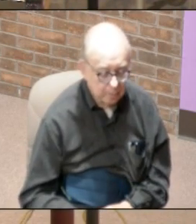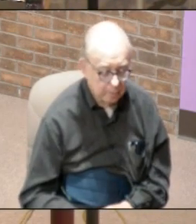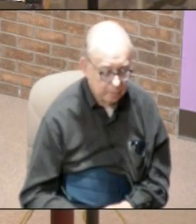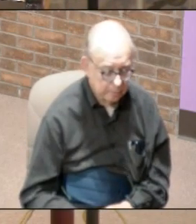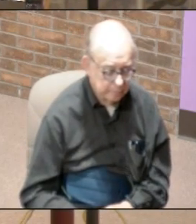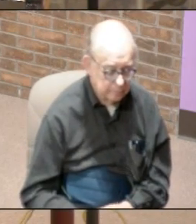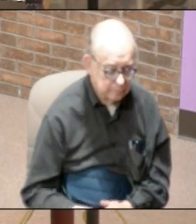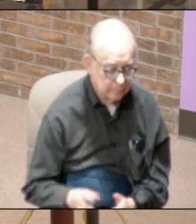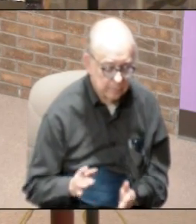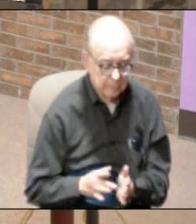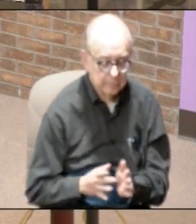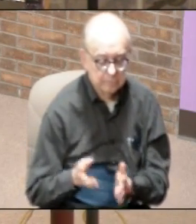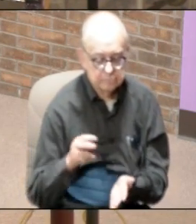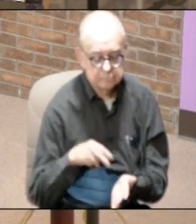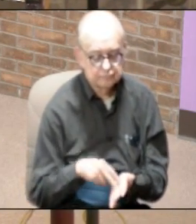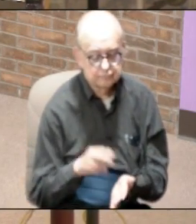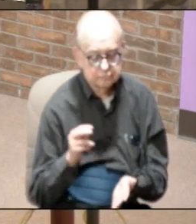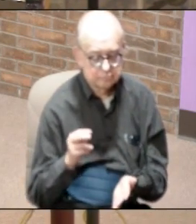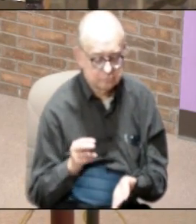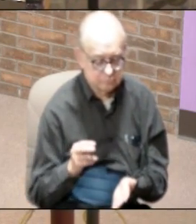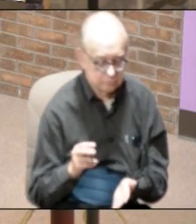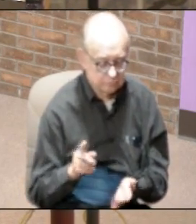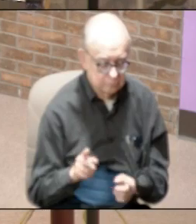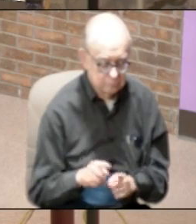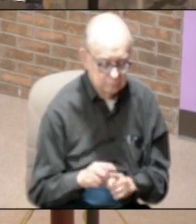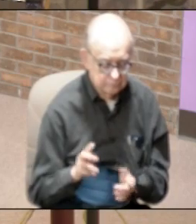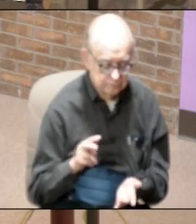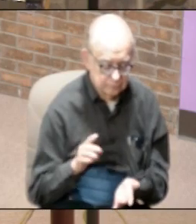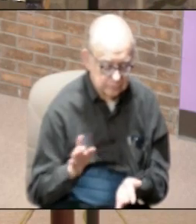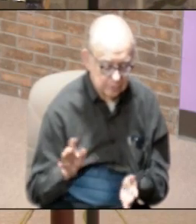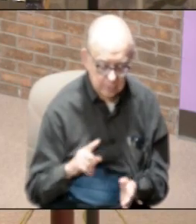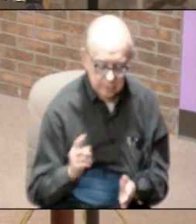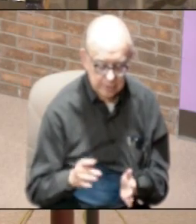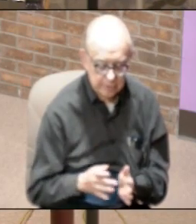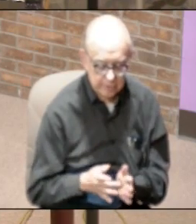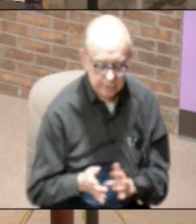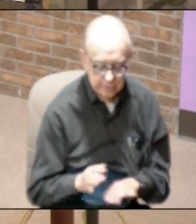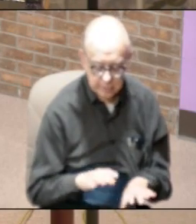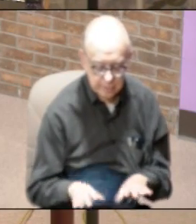he stands up as only jesus could do